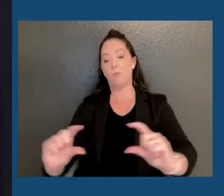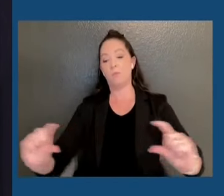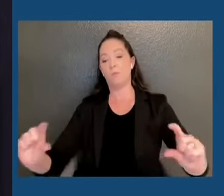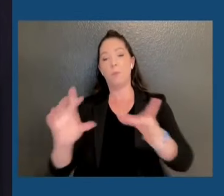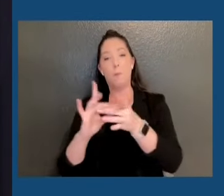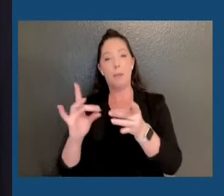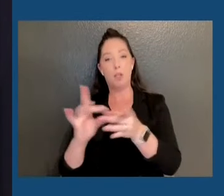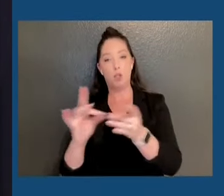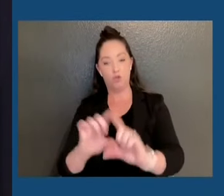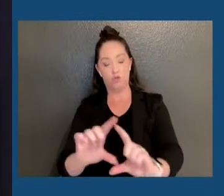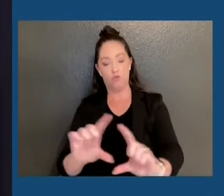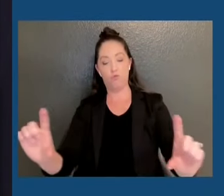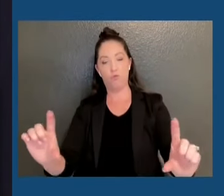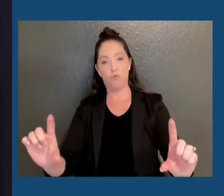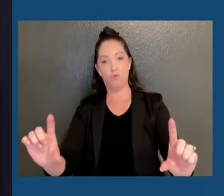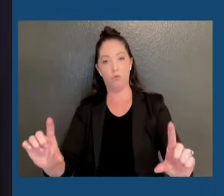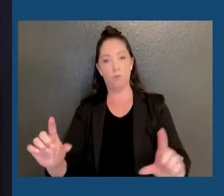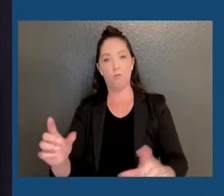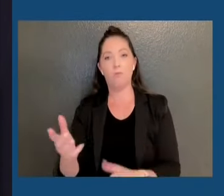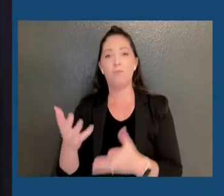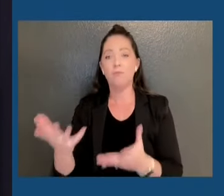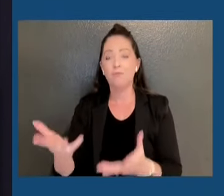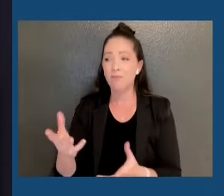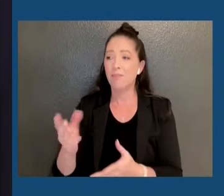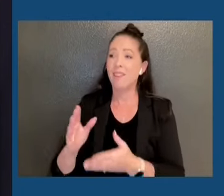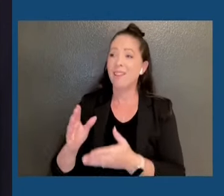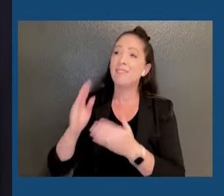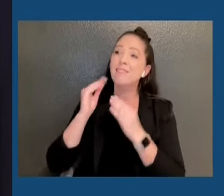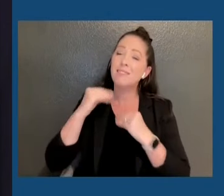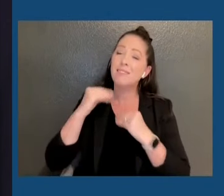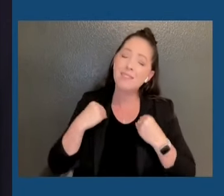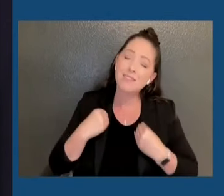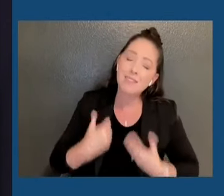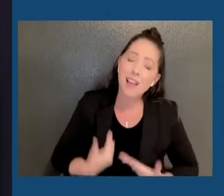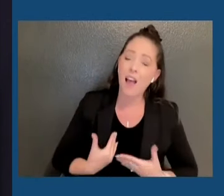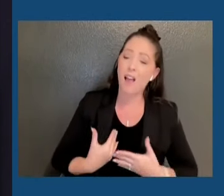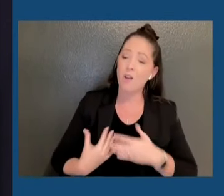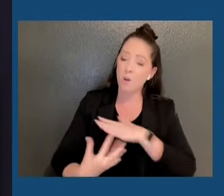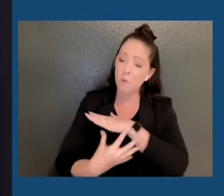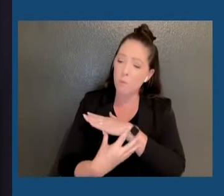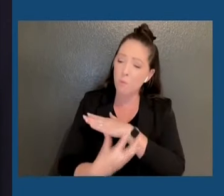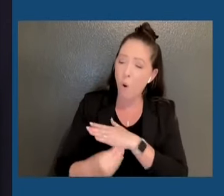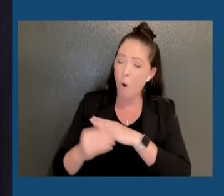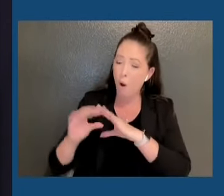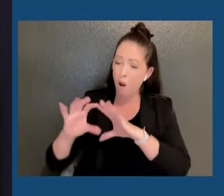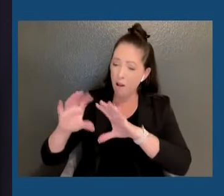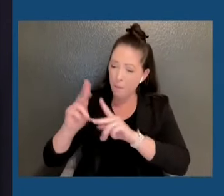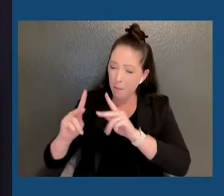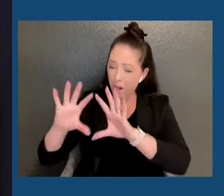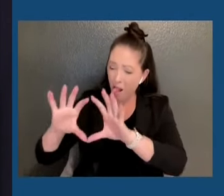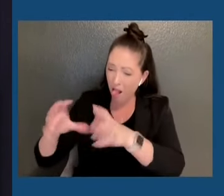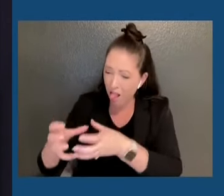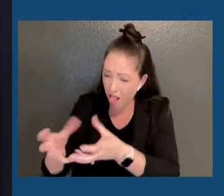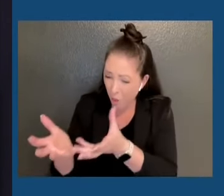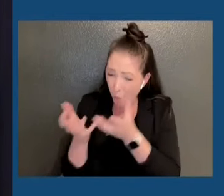with. Give me your tired, your poor, your huddled masses yearning to breathe free.